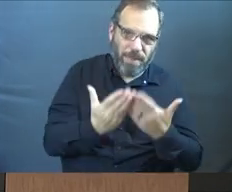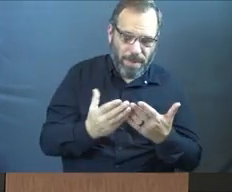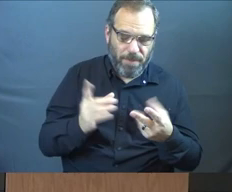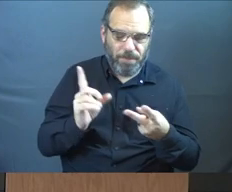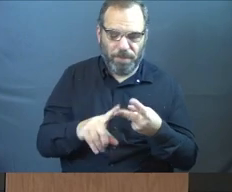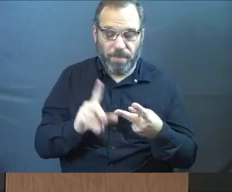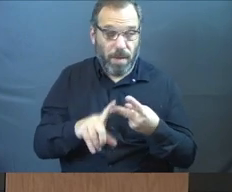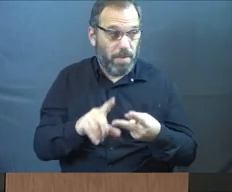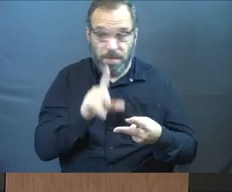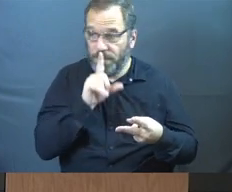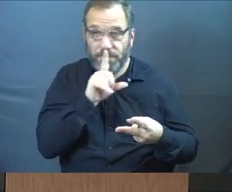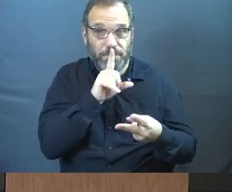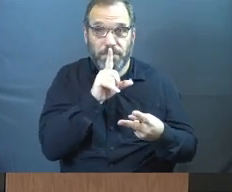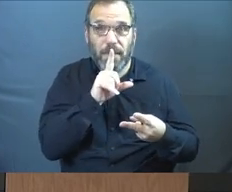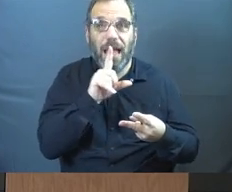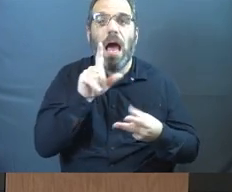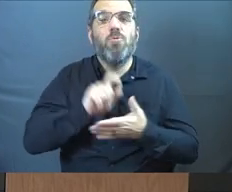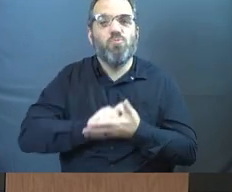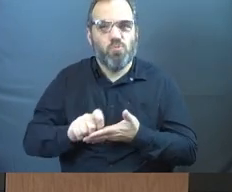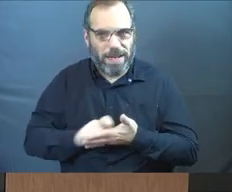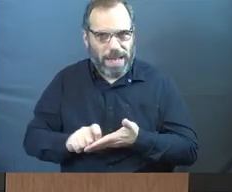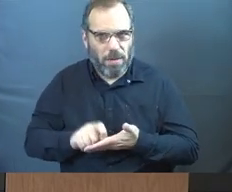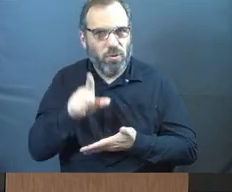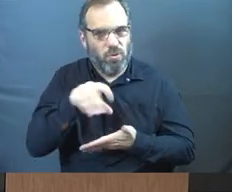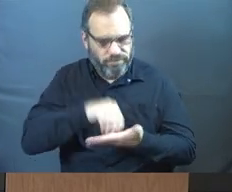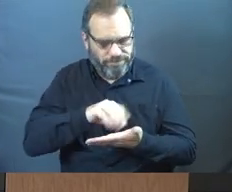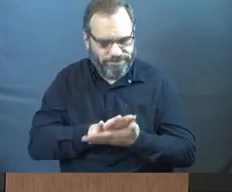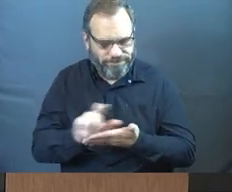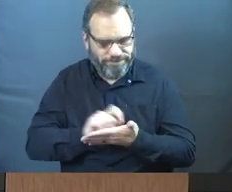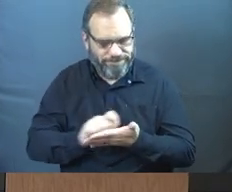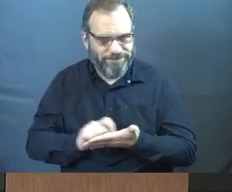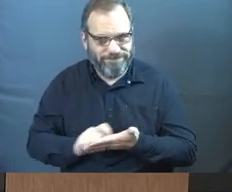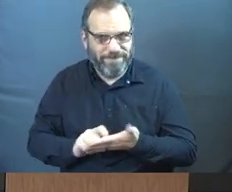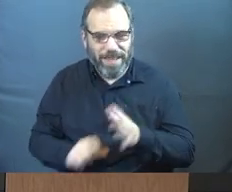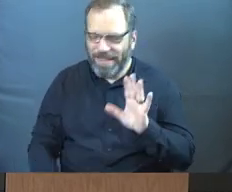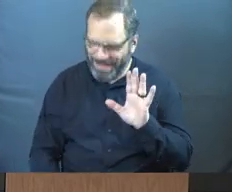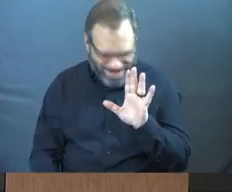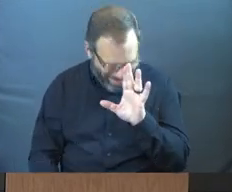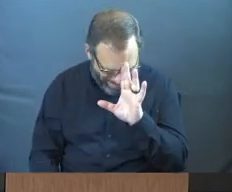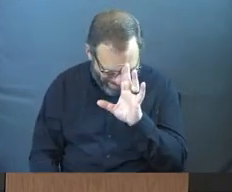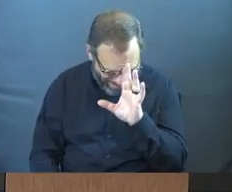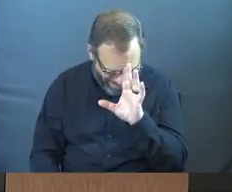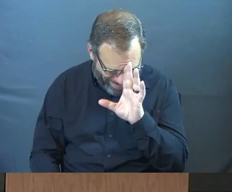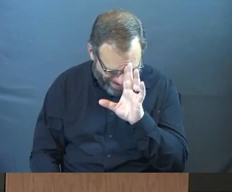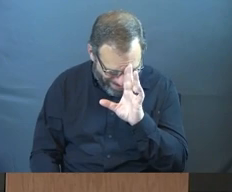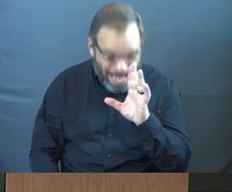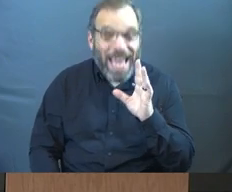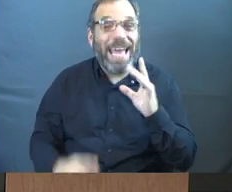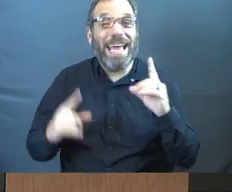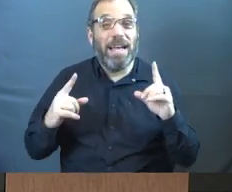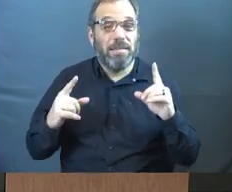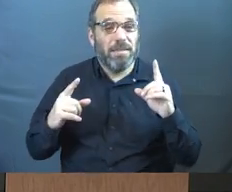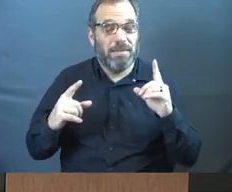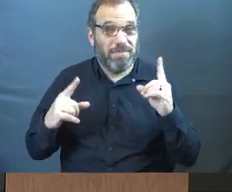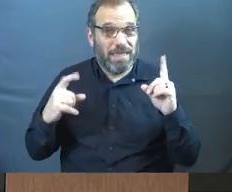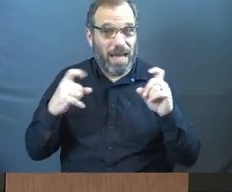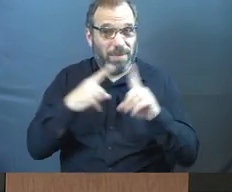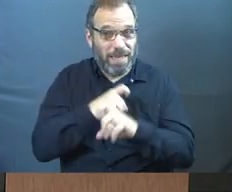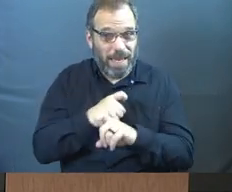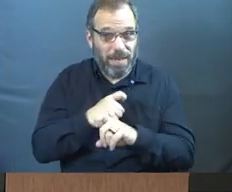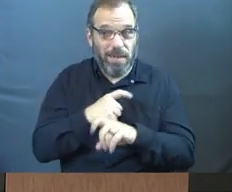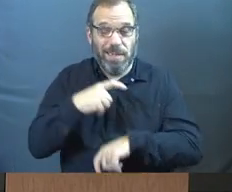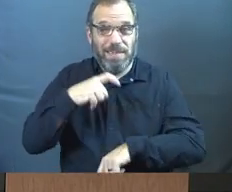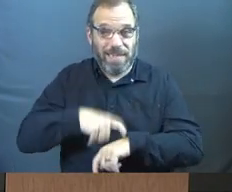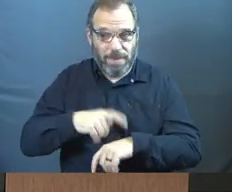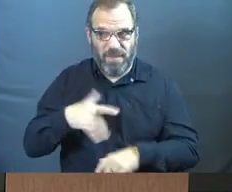Also, I haven't said it yet. You need to take notes today. This thing is a little bit complicated today. There's going to be